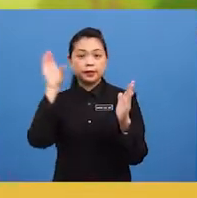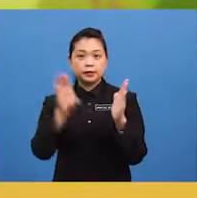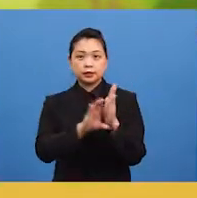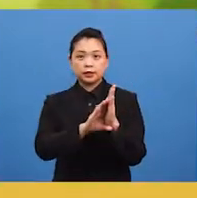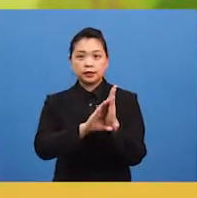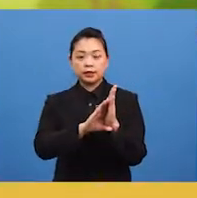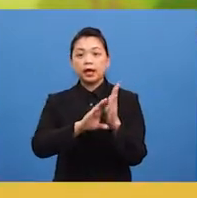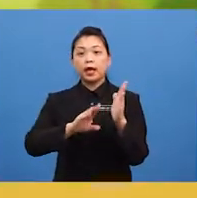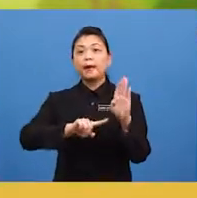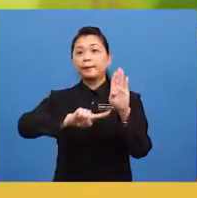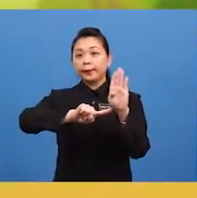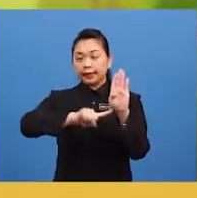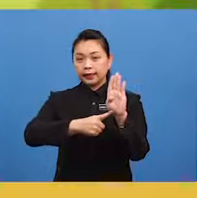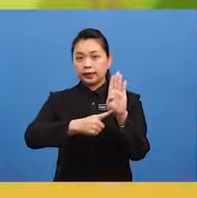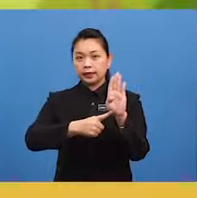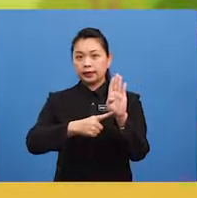with that.